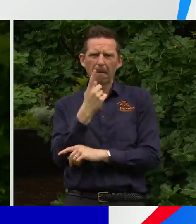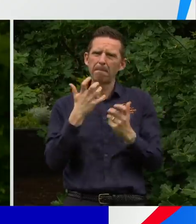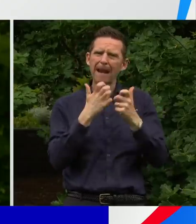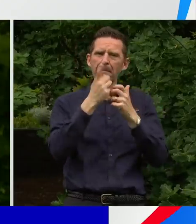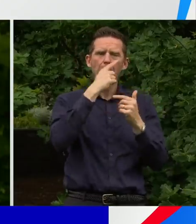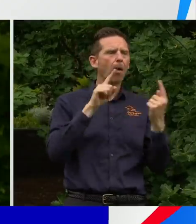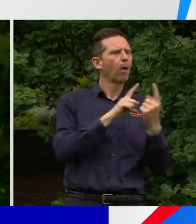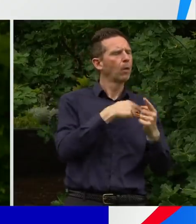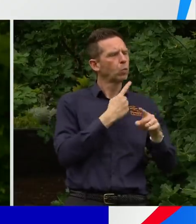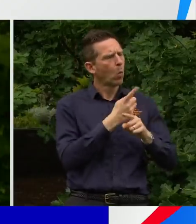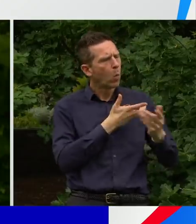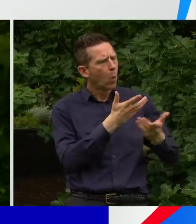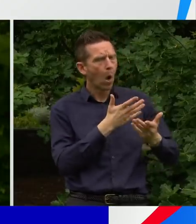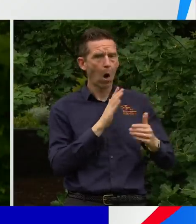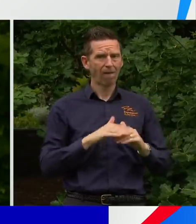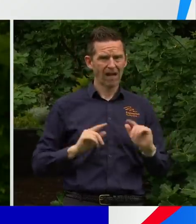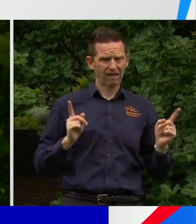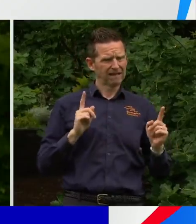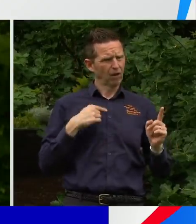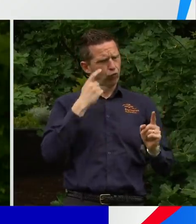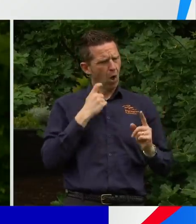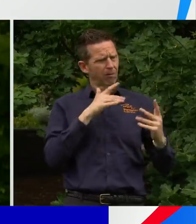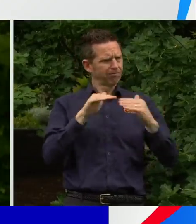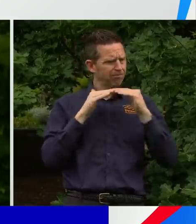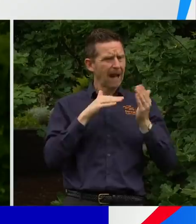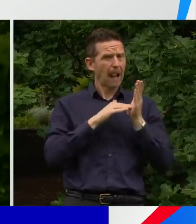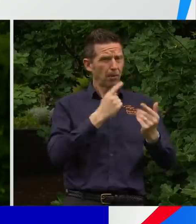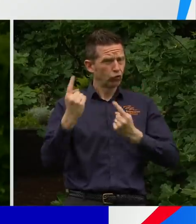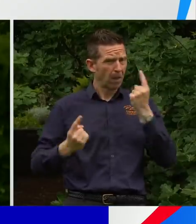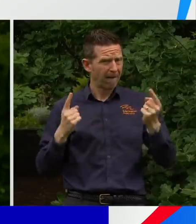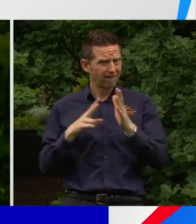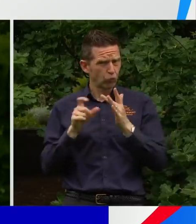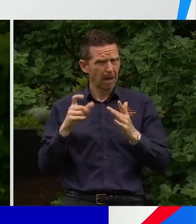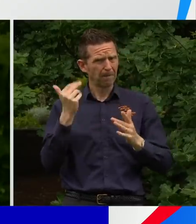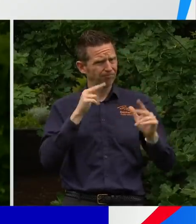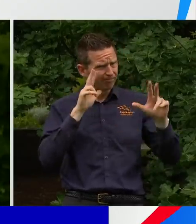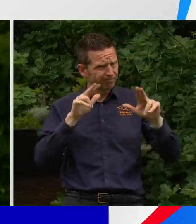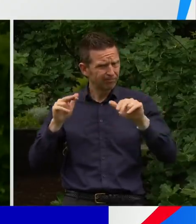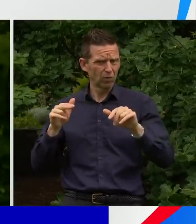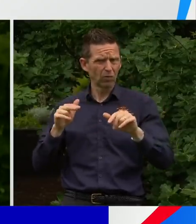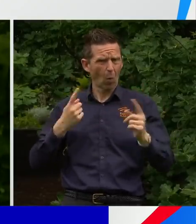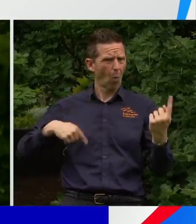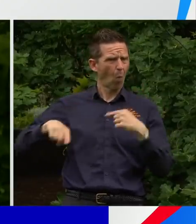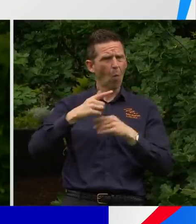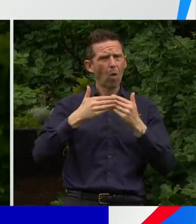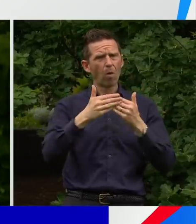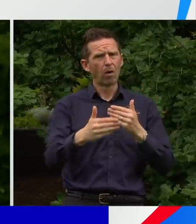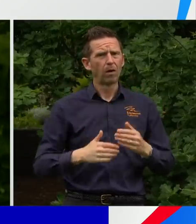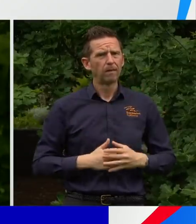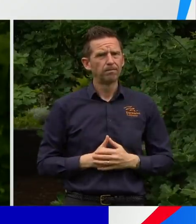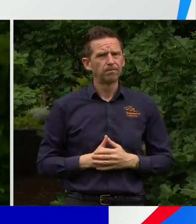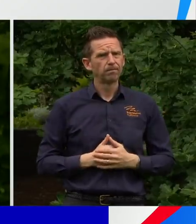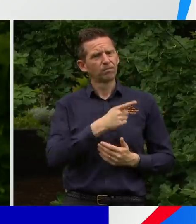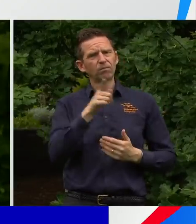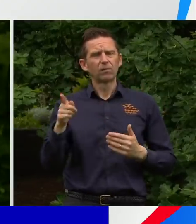focus has been on what we need to do for everyone in Victoria, what we need to do to care for everyone around us. People have done the right